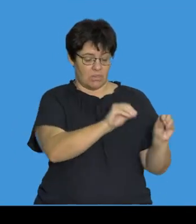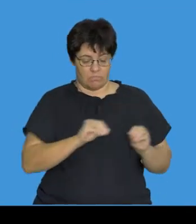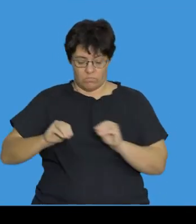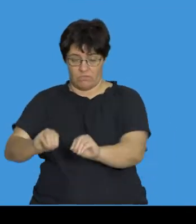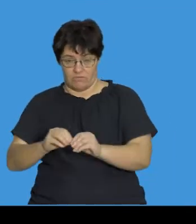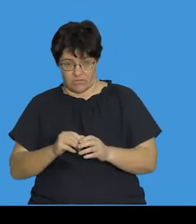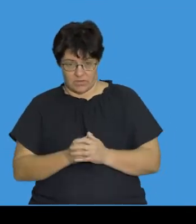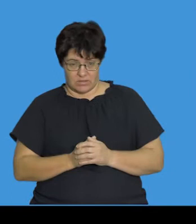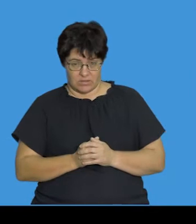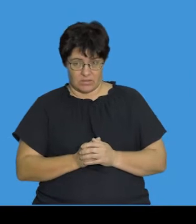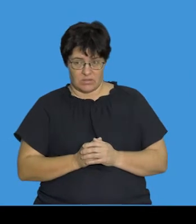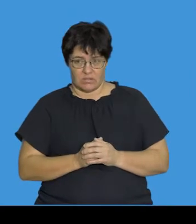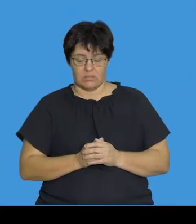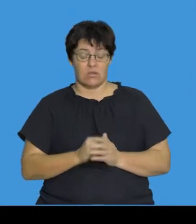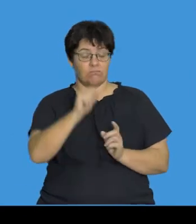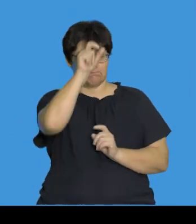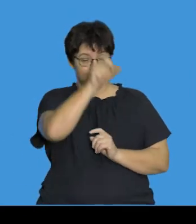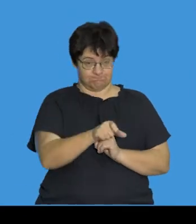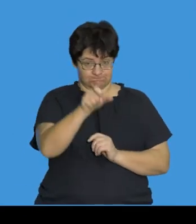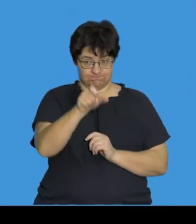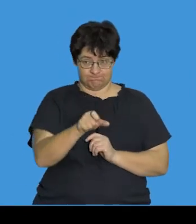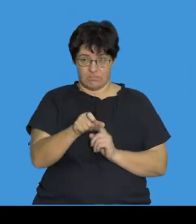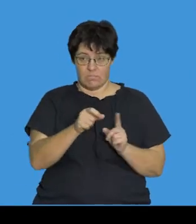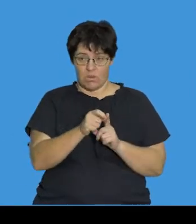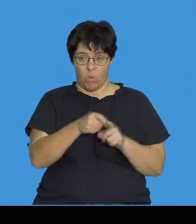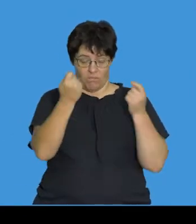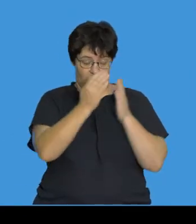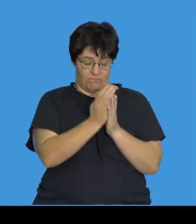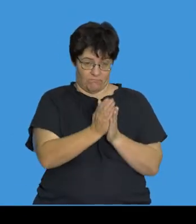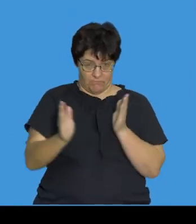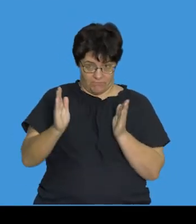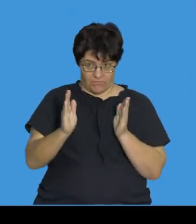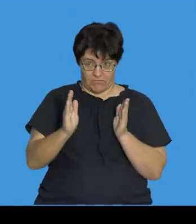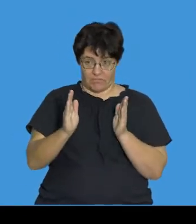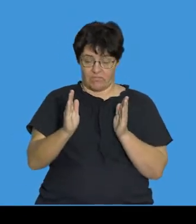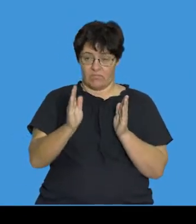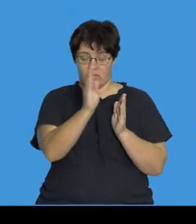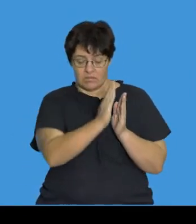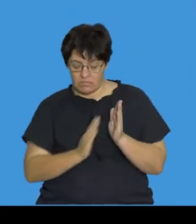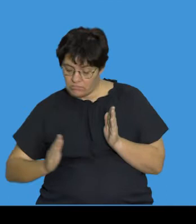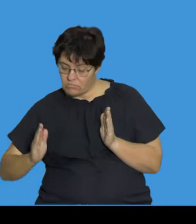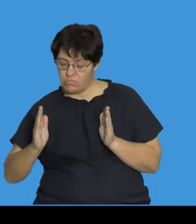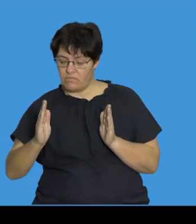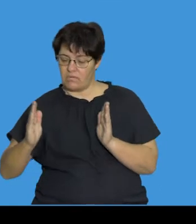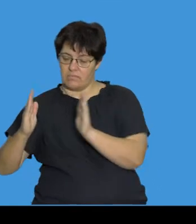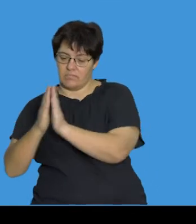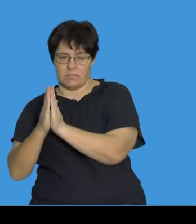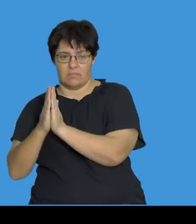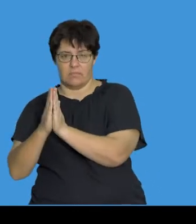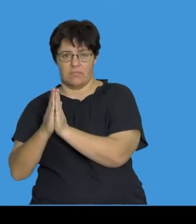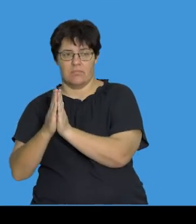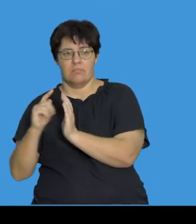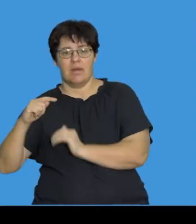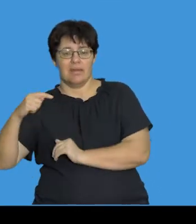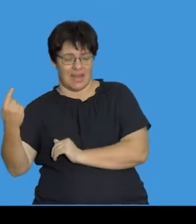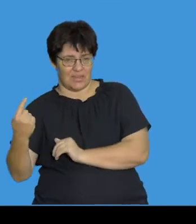position. And translocation essentially refers to when a chromosome arm breaks off and then moves and